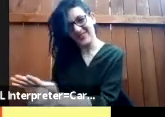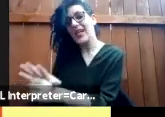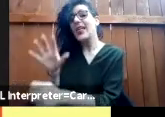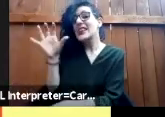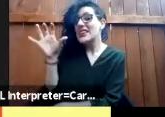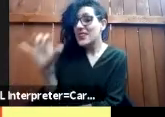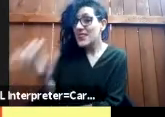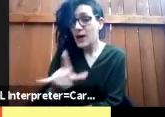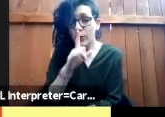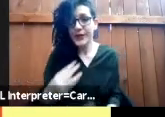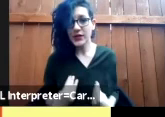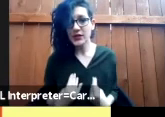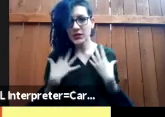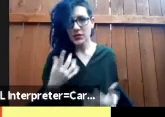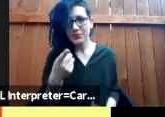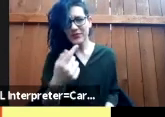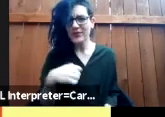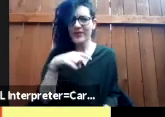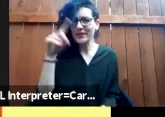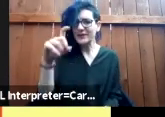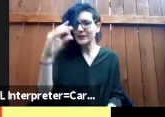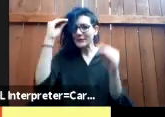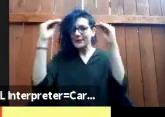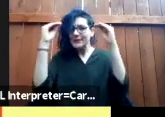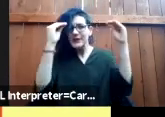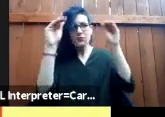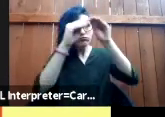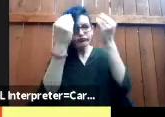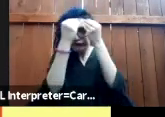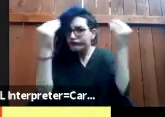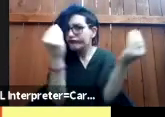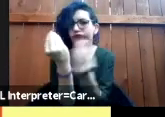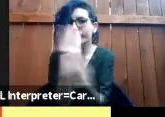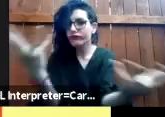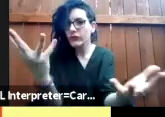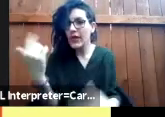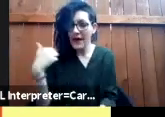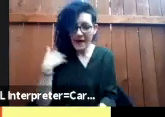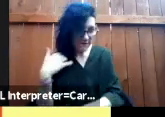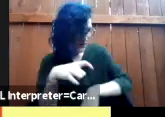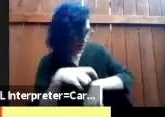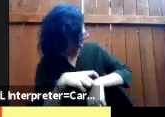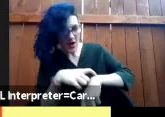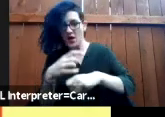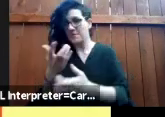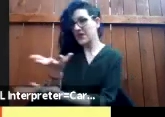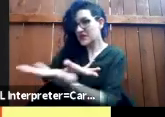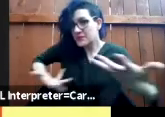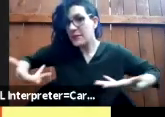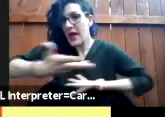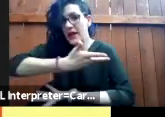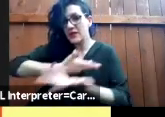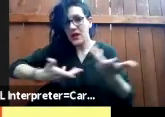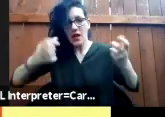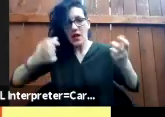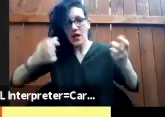like building an educational project that gave us the time and the space to like talk about this history and also process it and connect it to our day